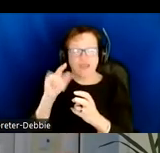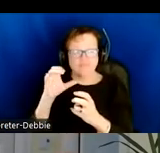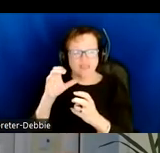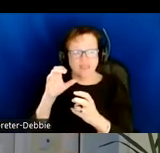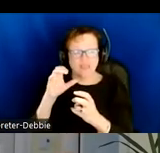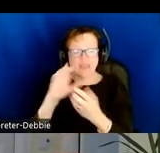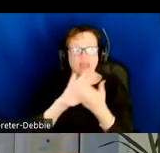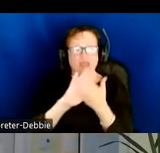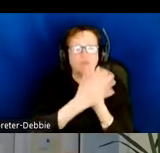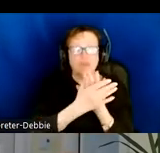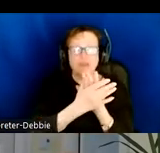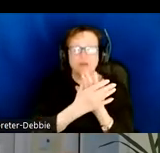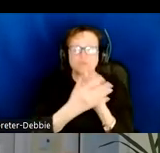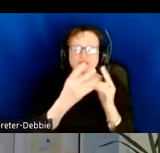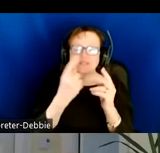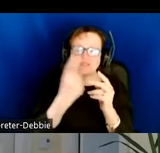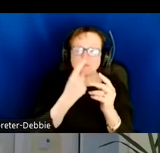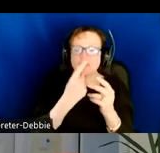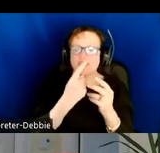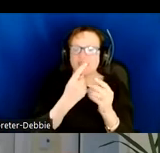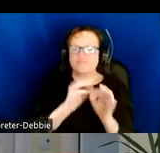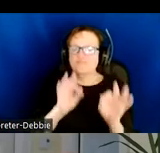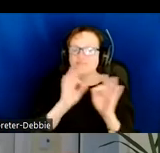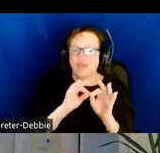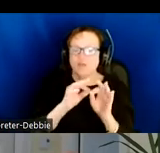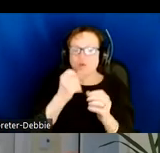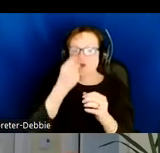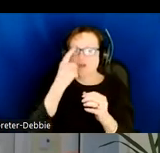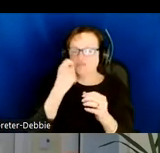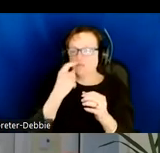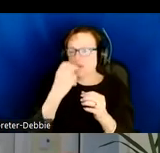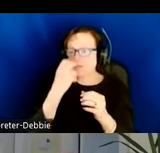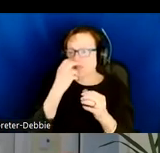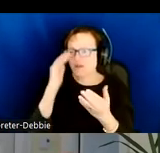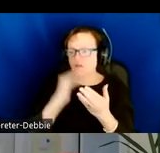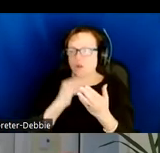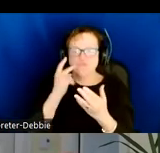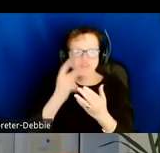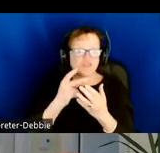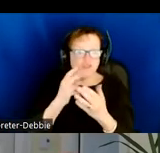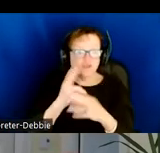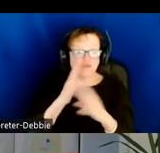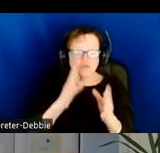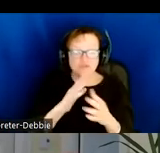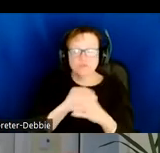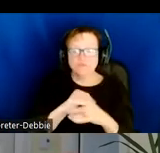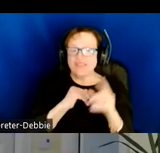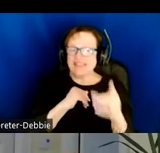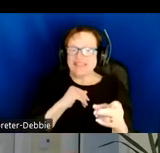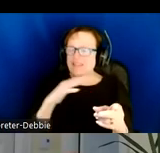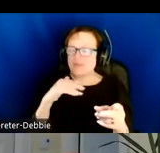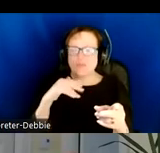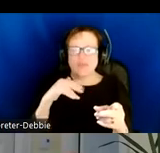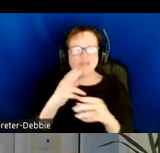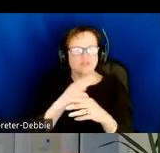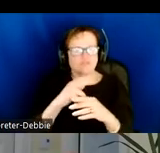something that was valuable and understandable by blind and low vision users. So although this is not implemented yet or